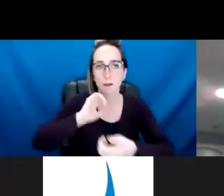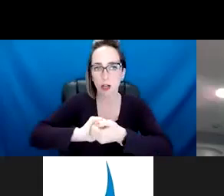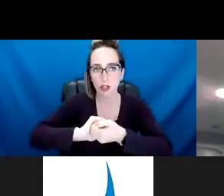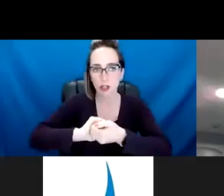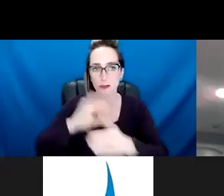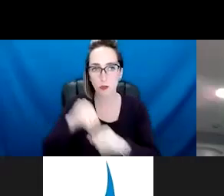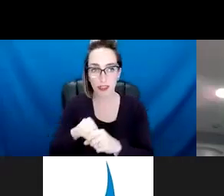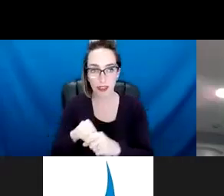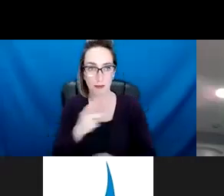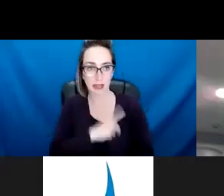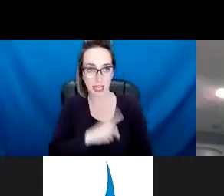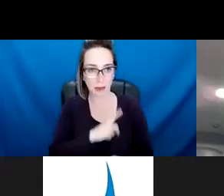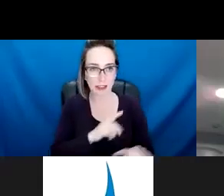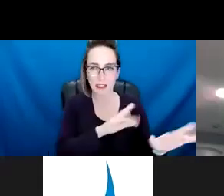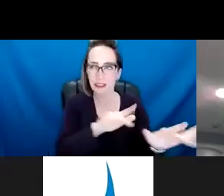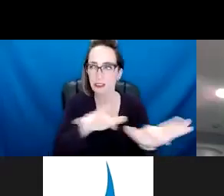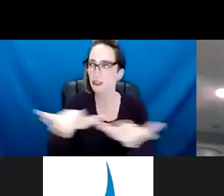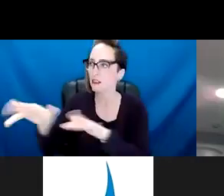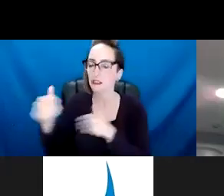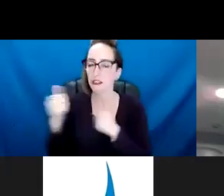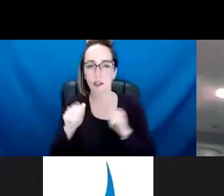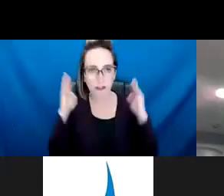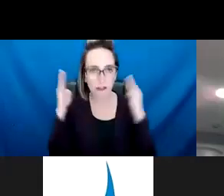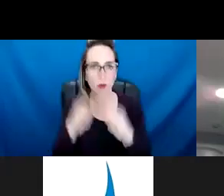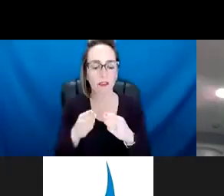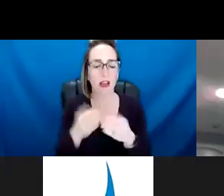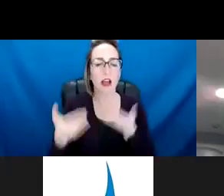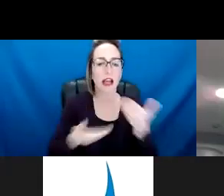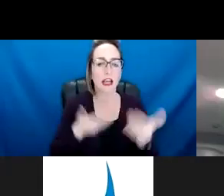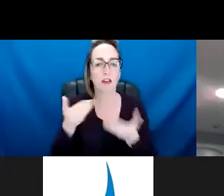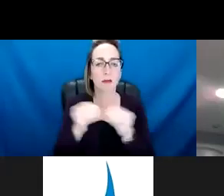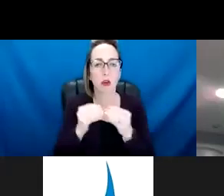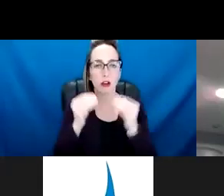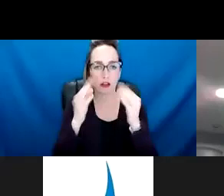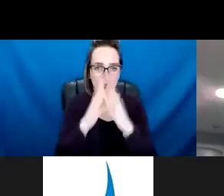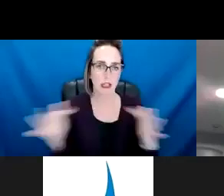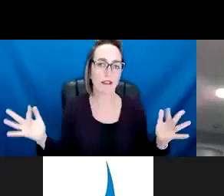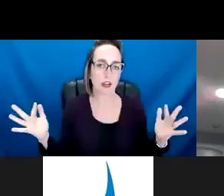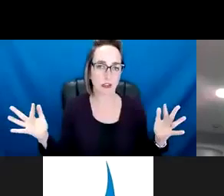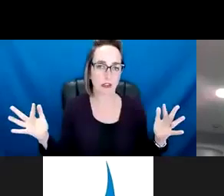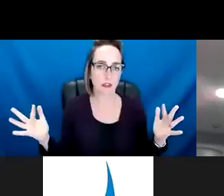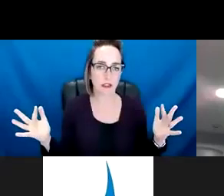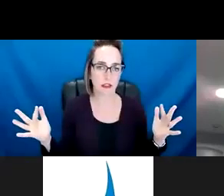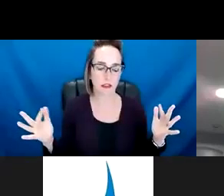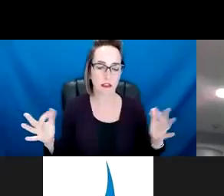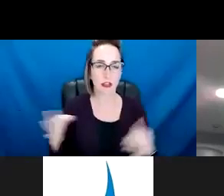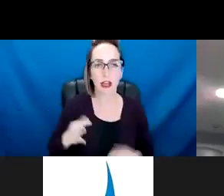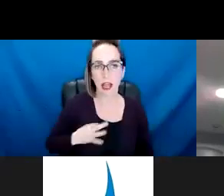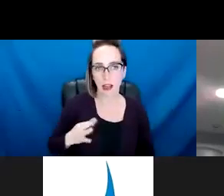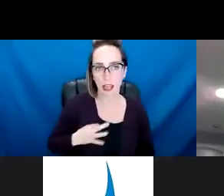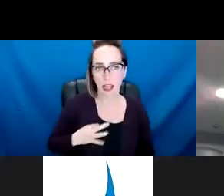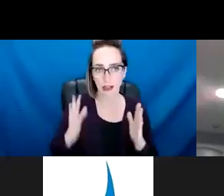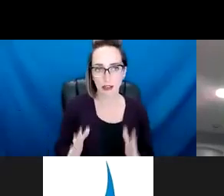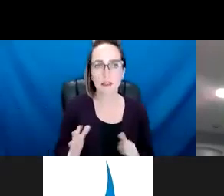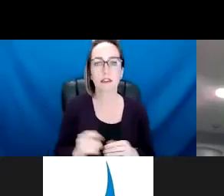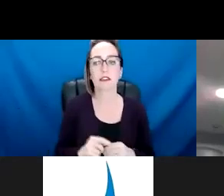to try to focus on hiring some diversity through with candidates, going out to